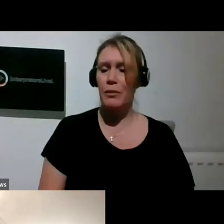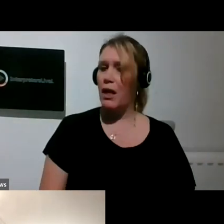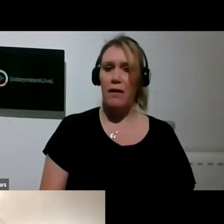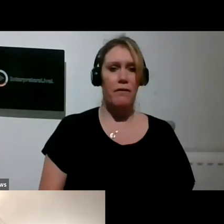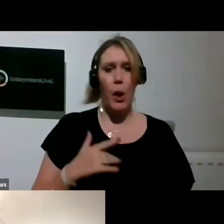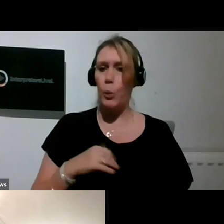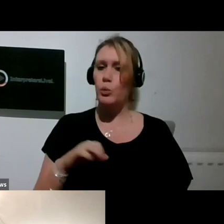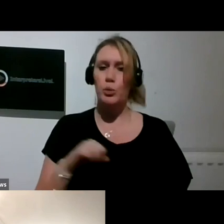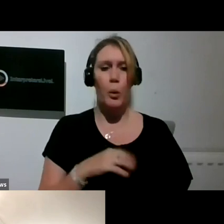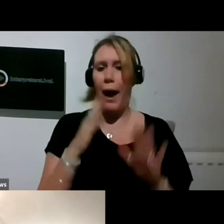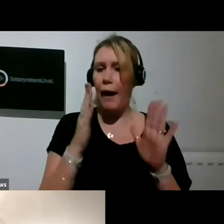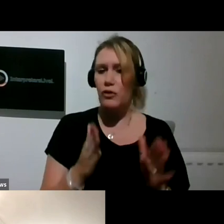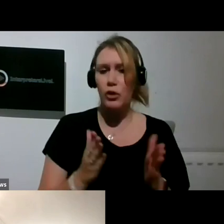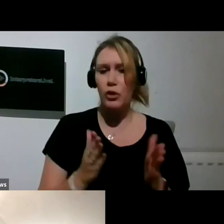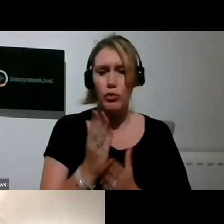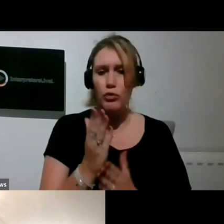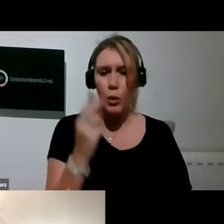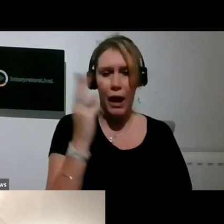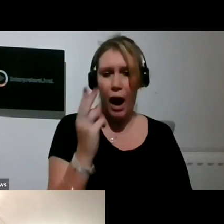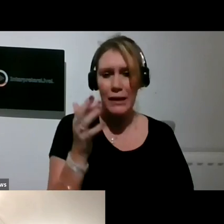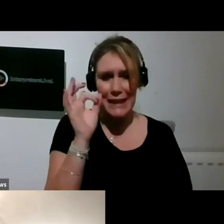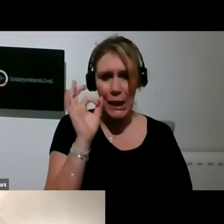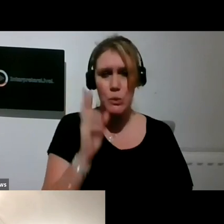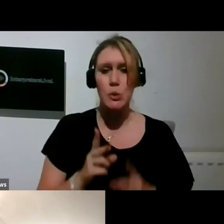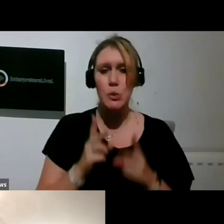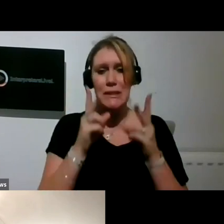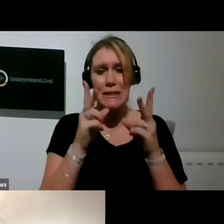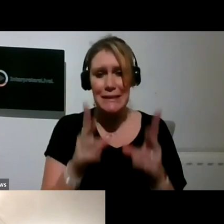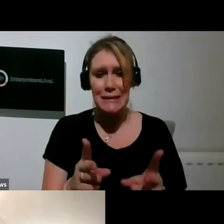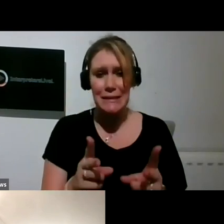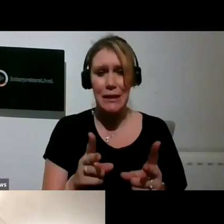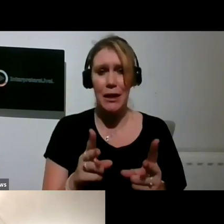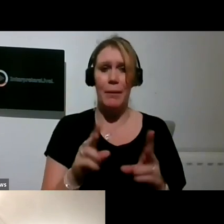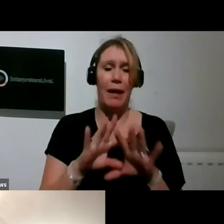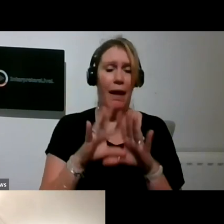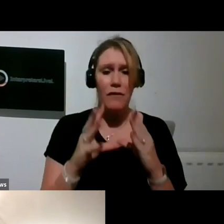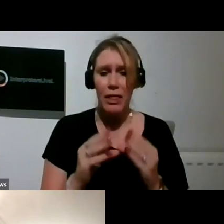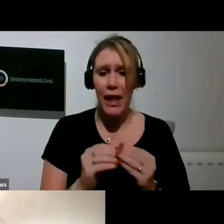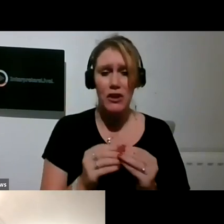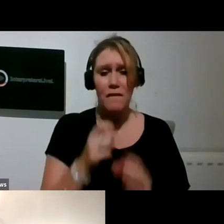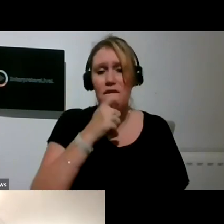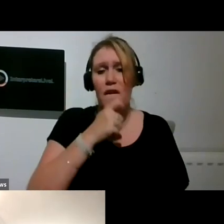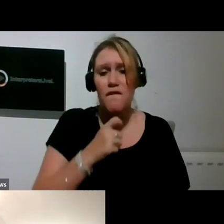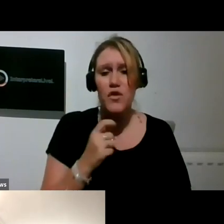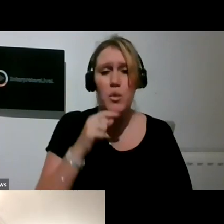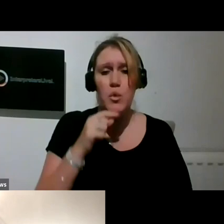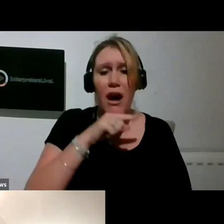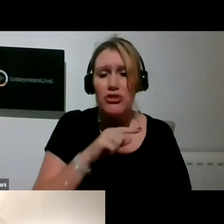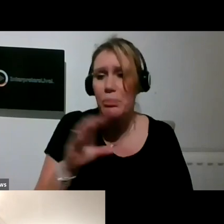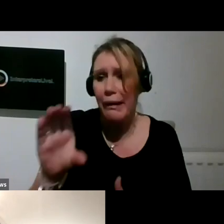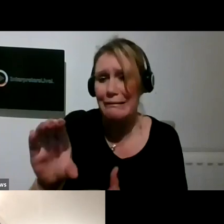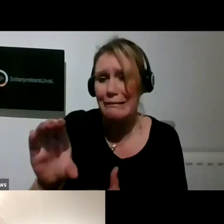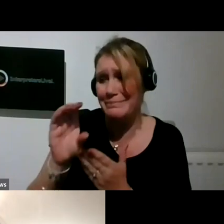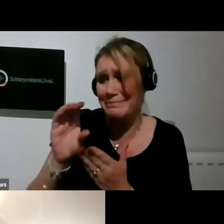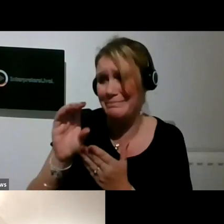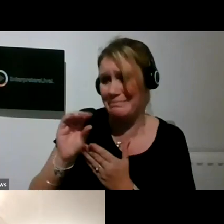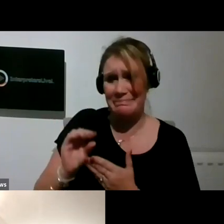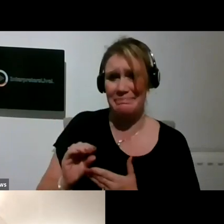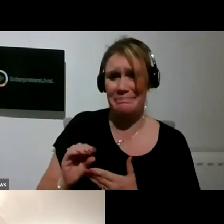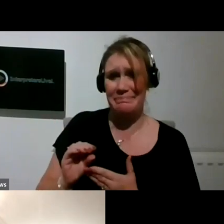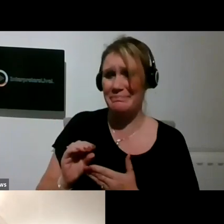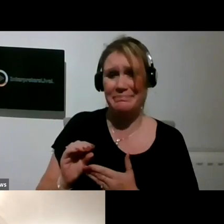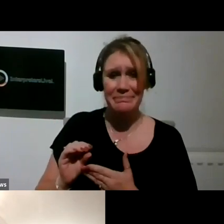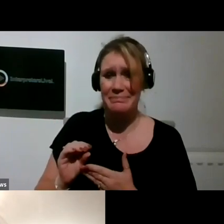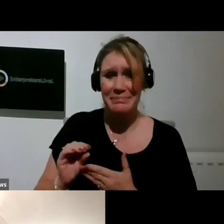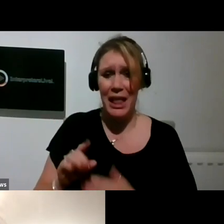the grants portal and everything else in order to get a few hundred quid, which, as we all know, as artists can make a huge difference